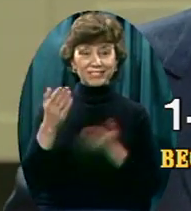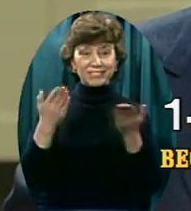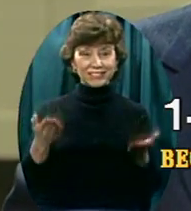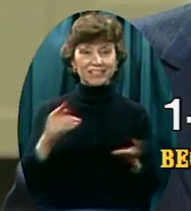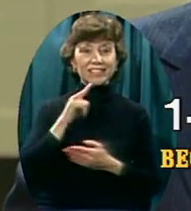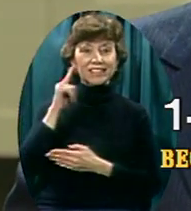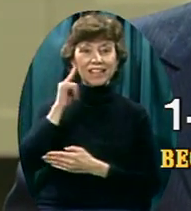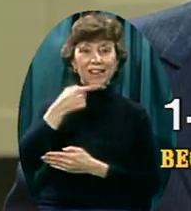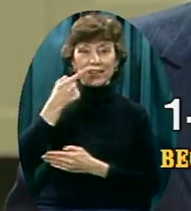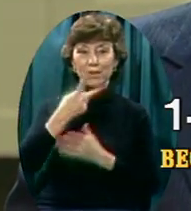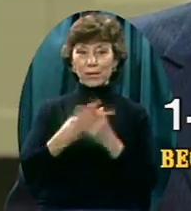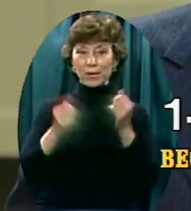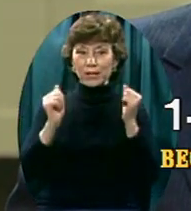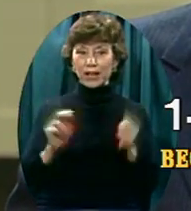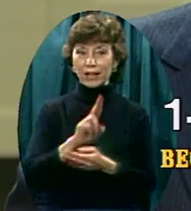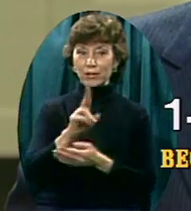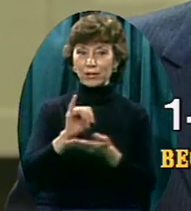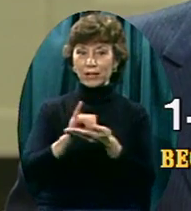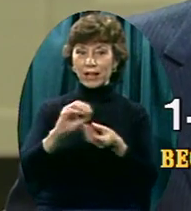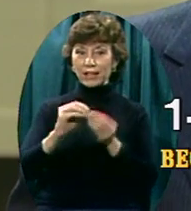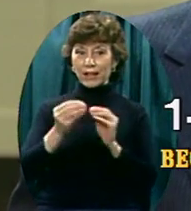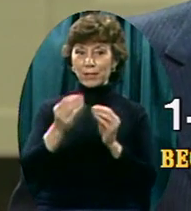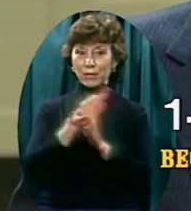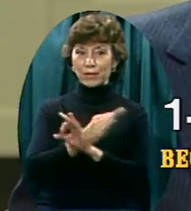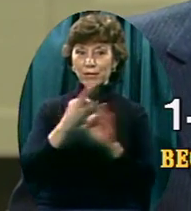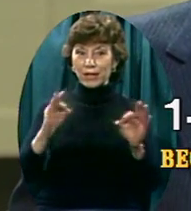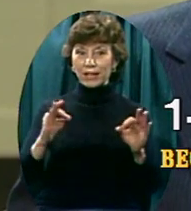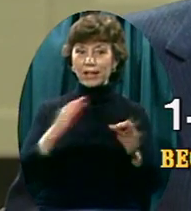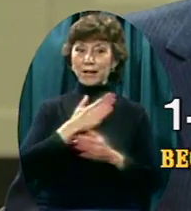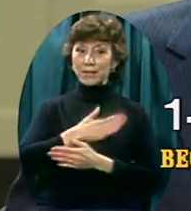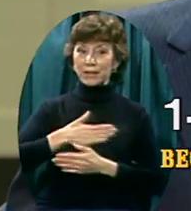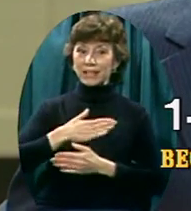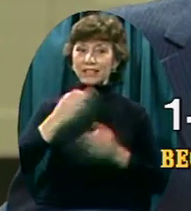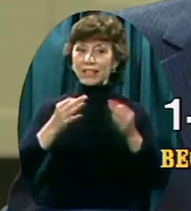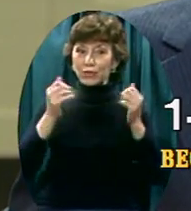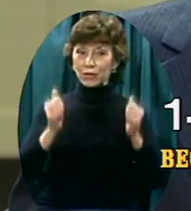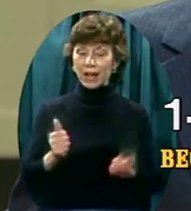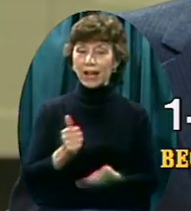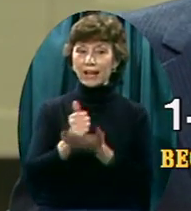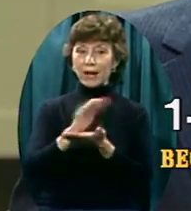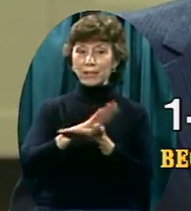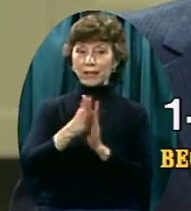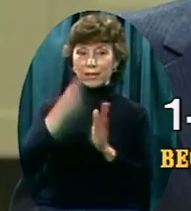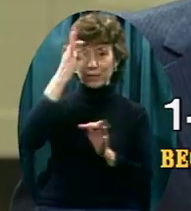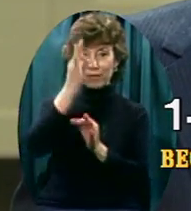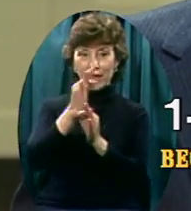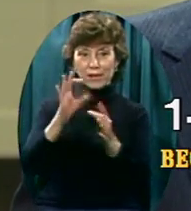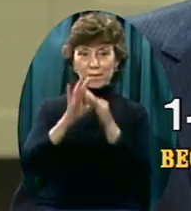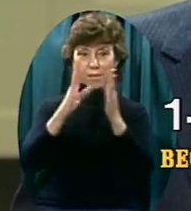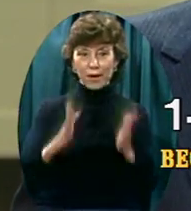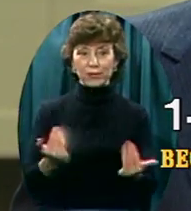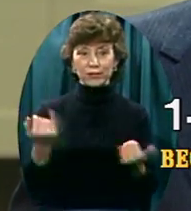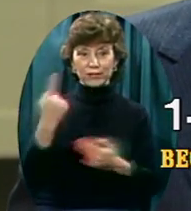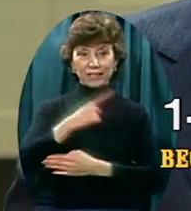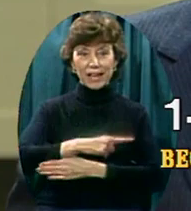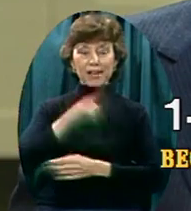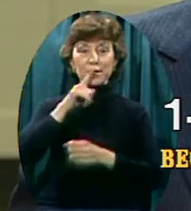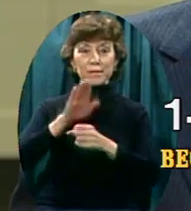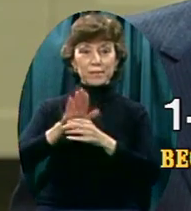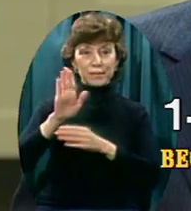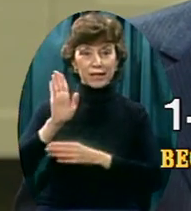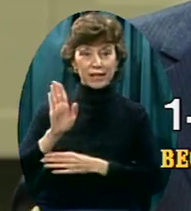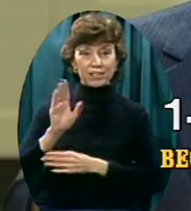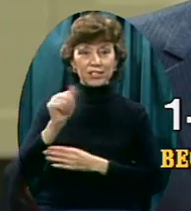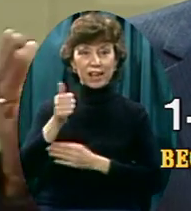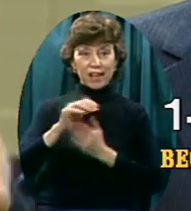-5000 and become my faith partner today? You'll be pledging $10 a month. Some pledge